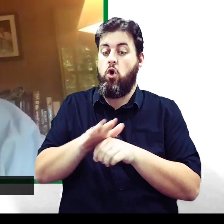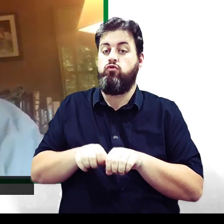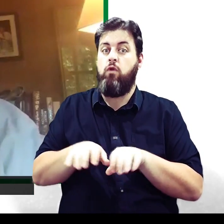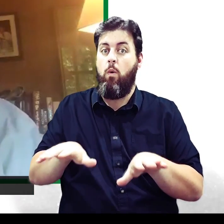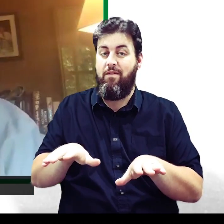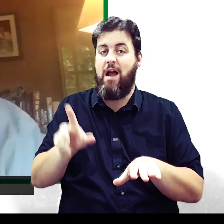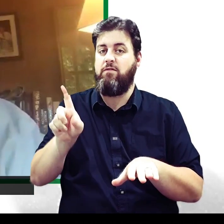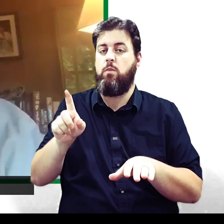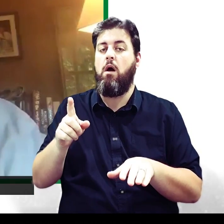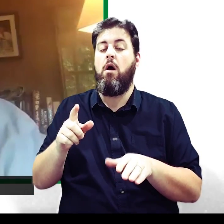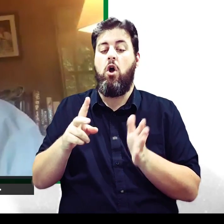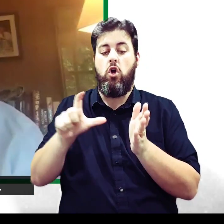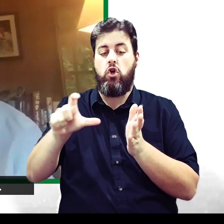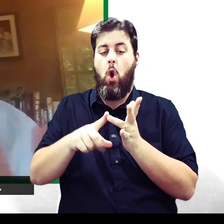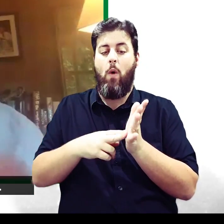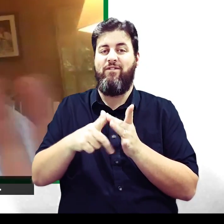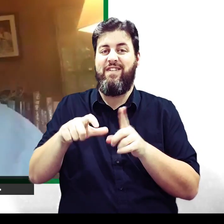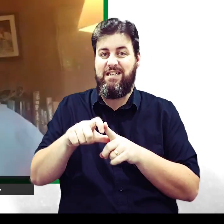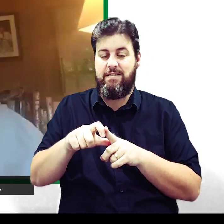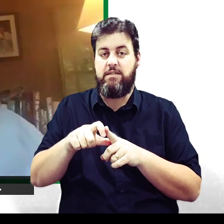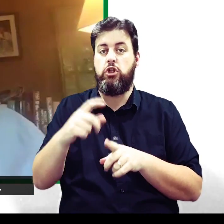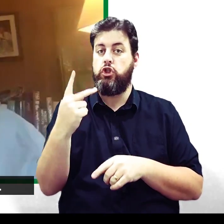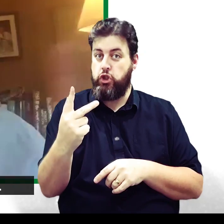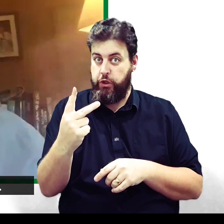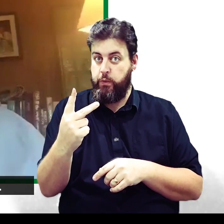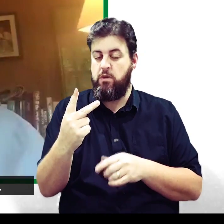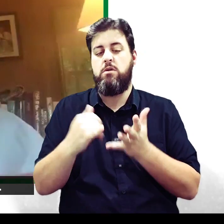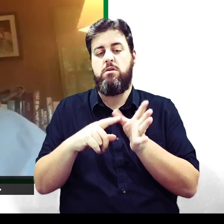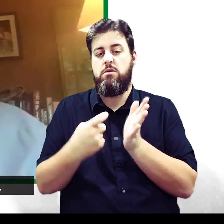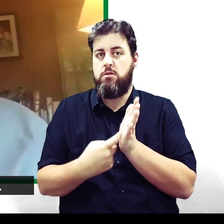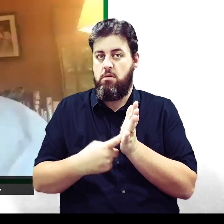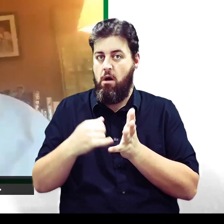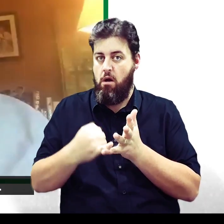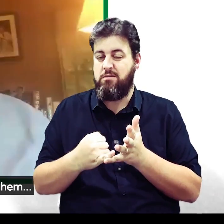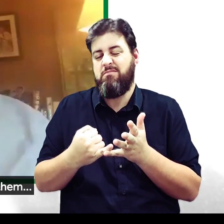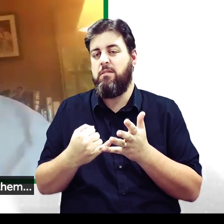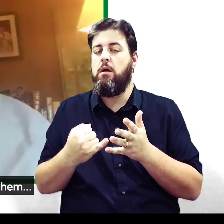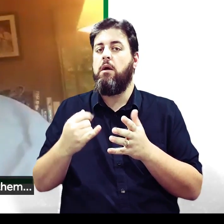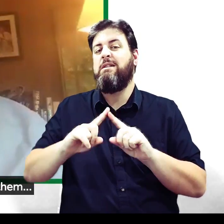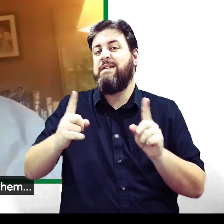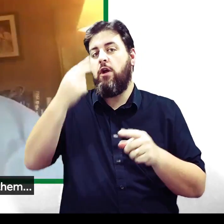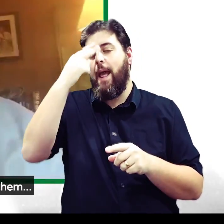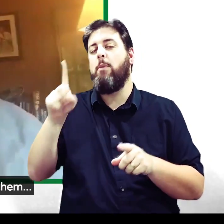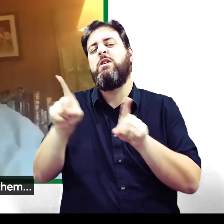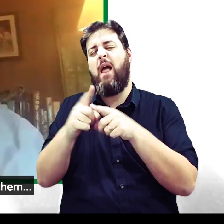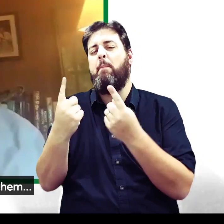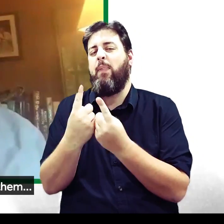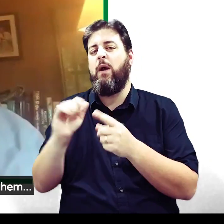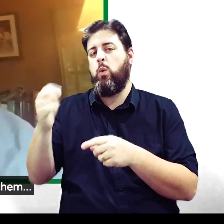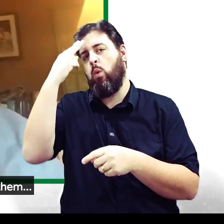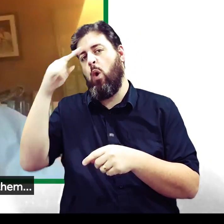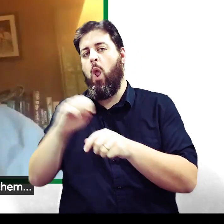its real name, but we call it COVID-19. The names don't matter, but we're both talking about the same virus. Now the virus, the coronavirus,